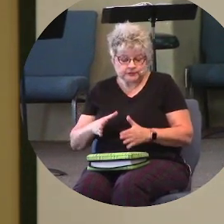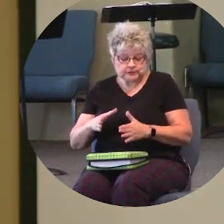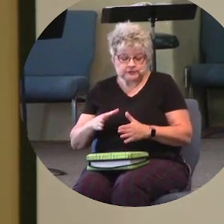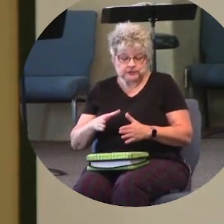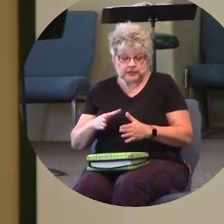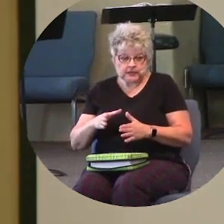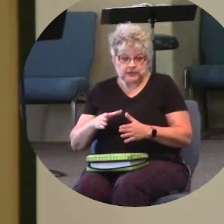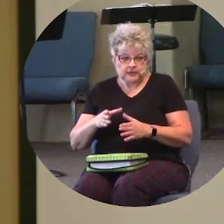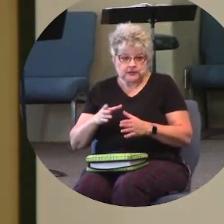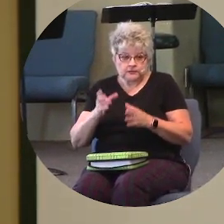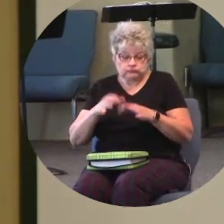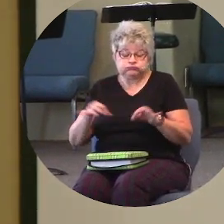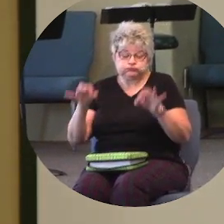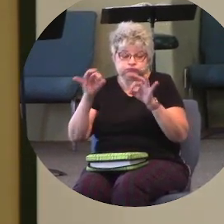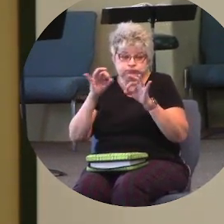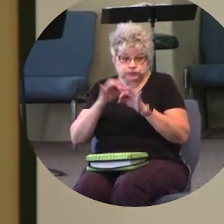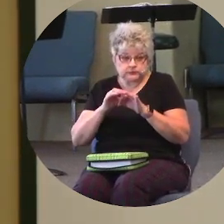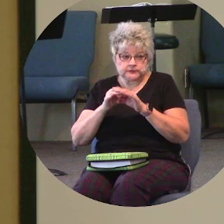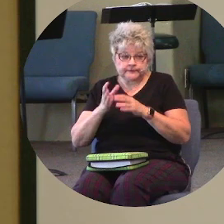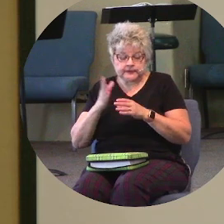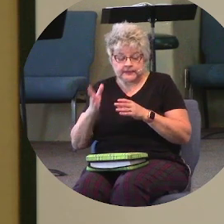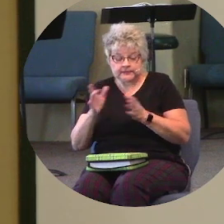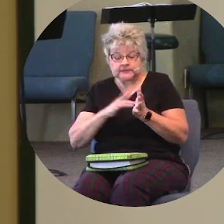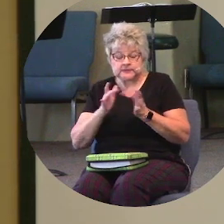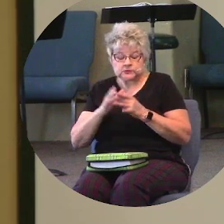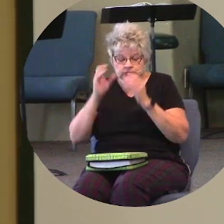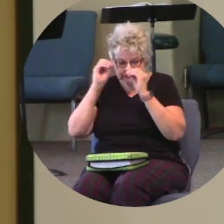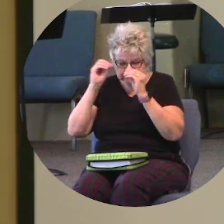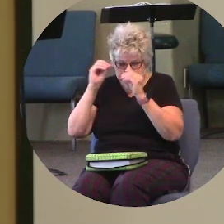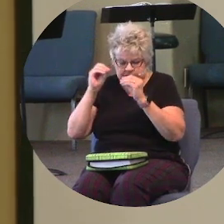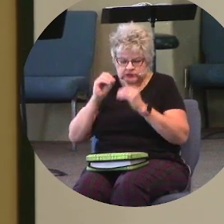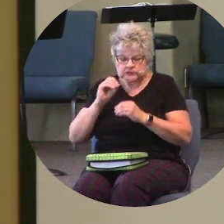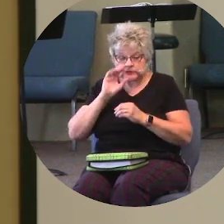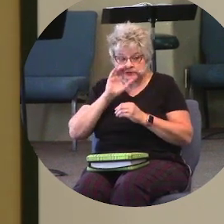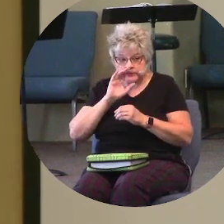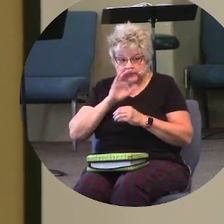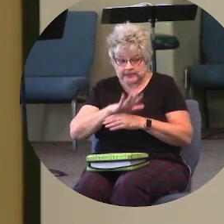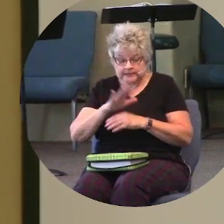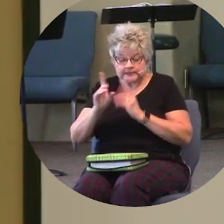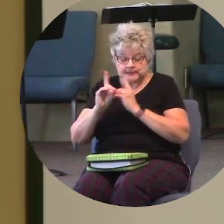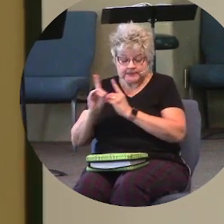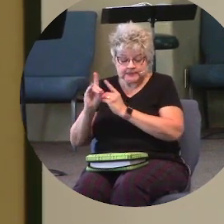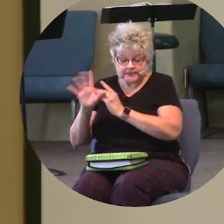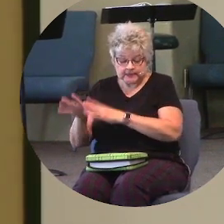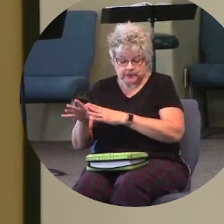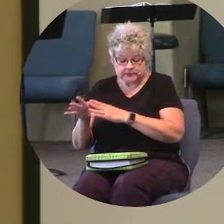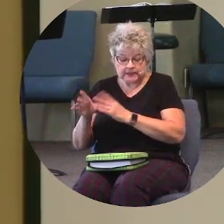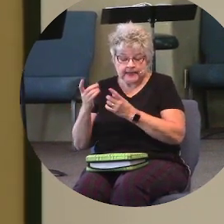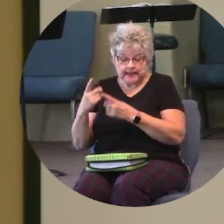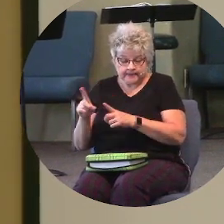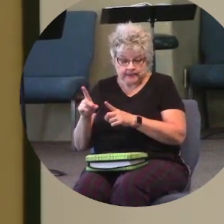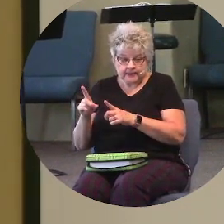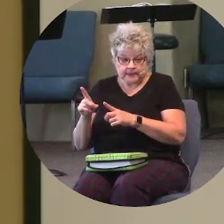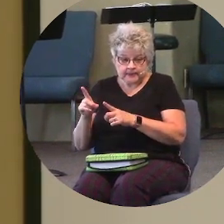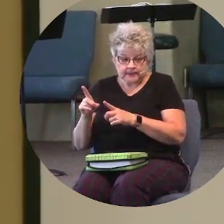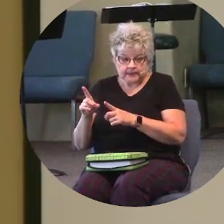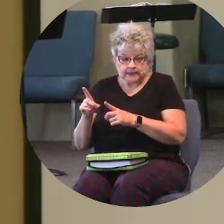disciples came at a time in their ministry and in the life of what was